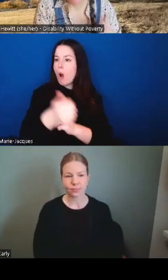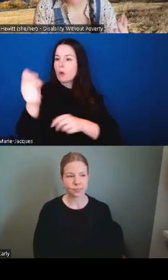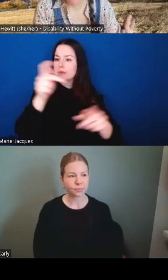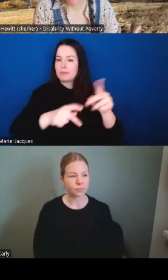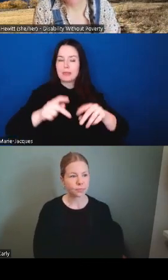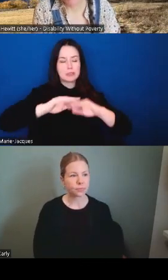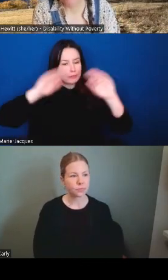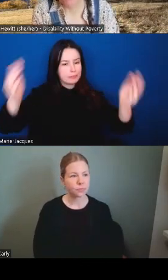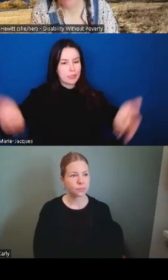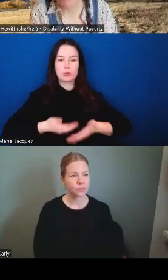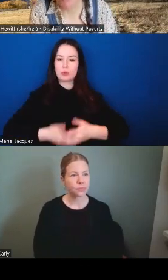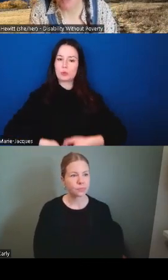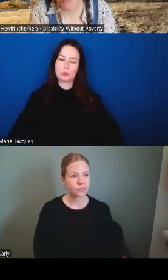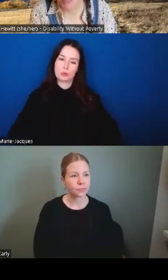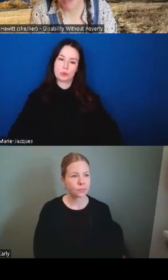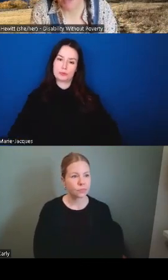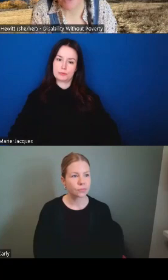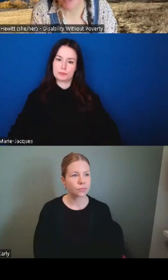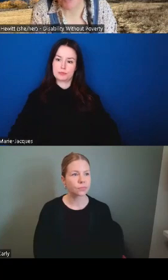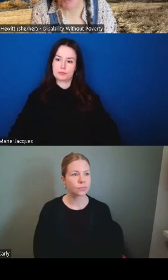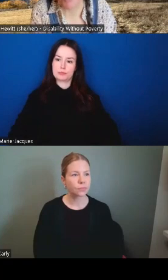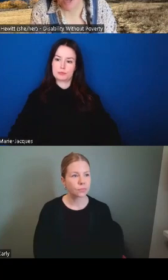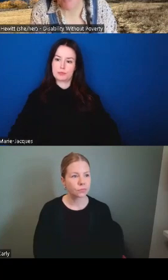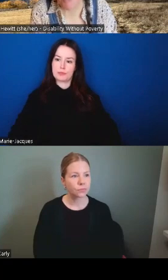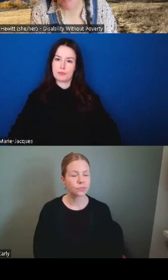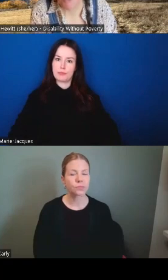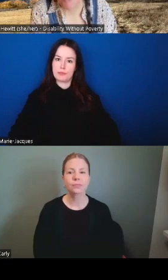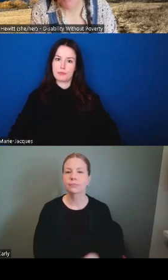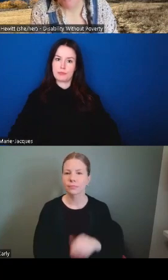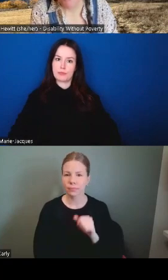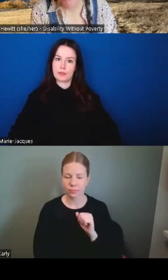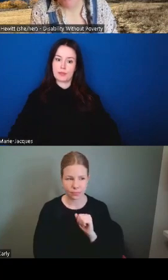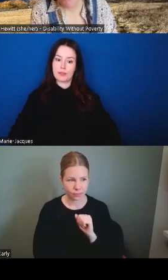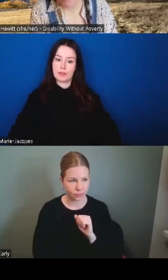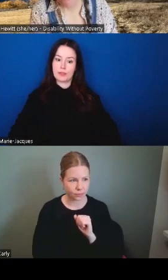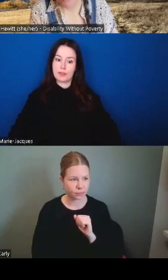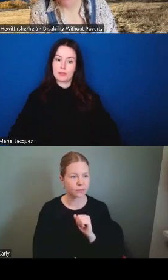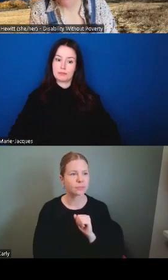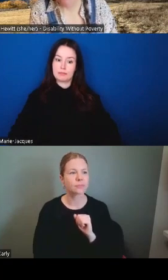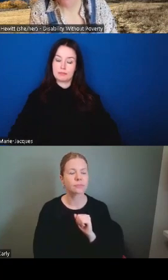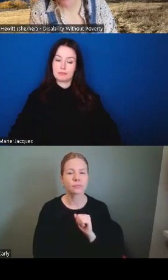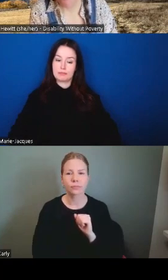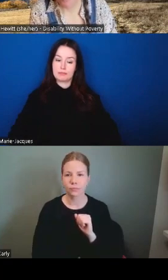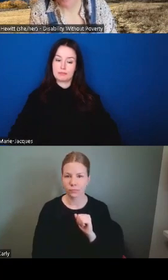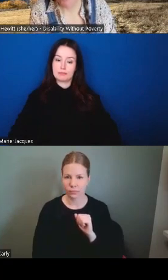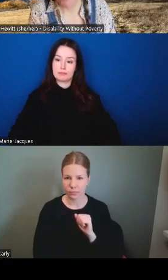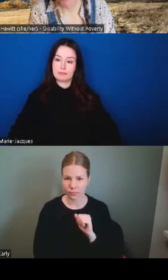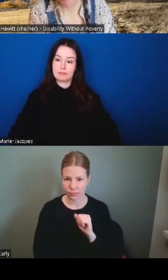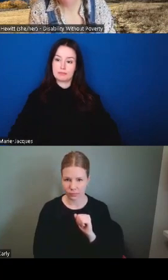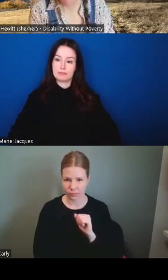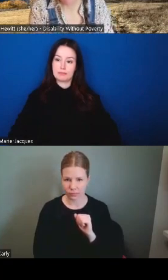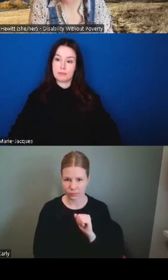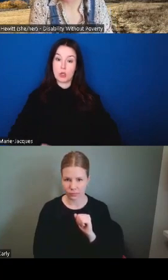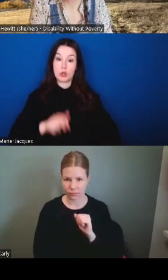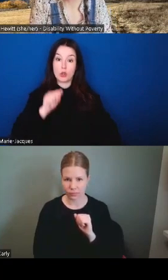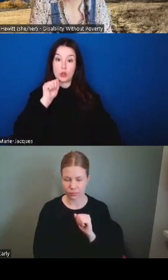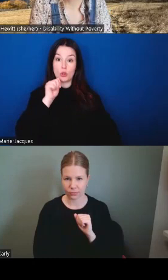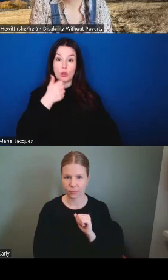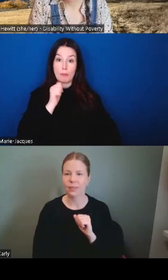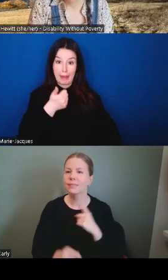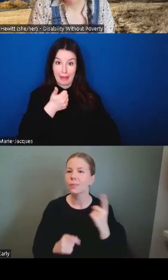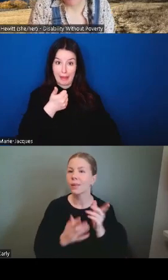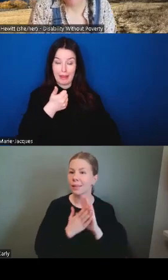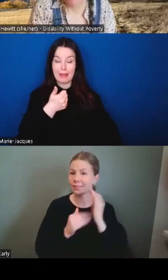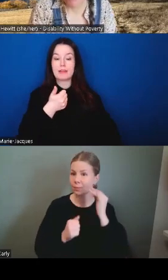know people i see we're going to be we'll be sending an email to subscribers tomorrow outlining your interpretations and the implications